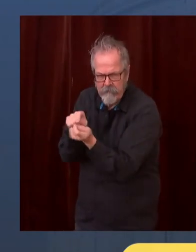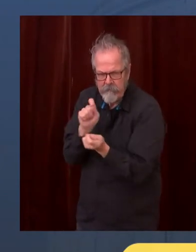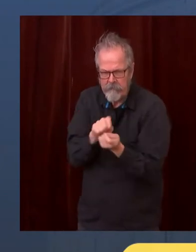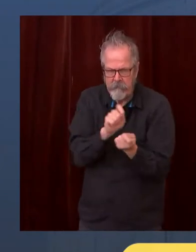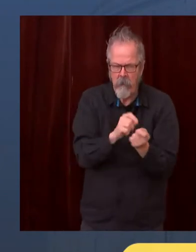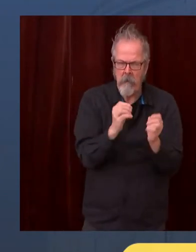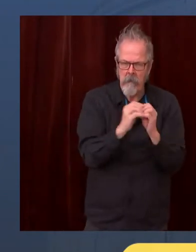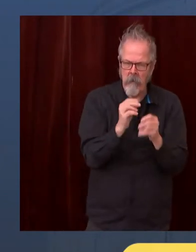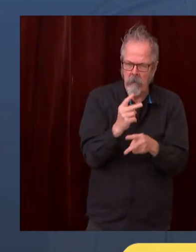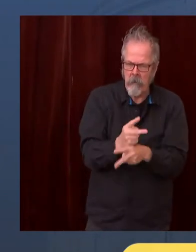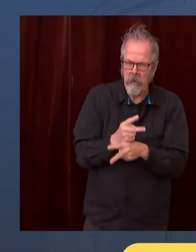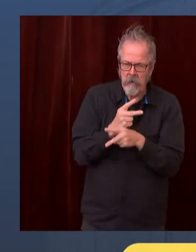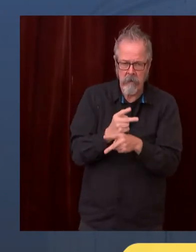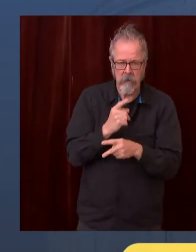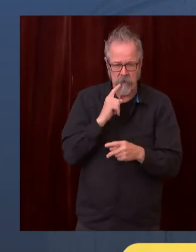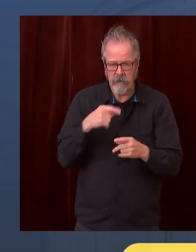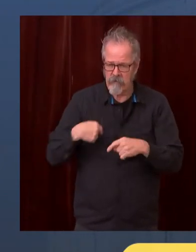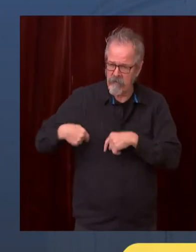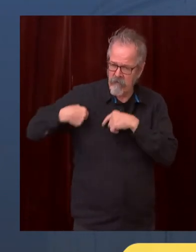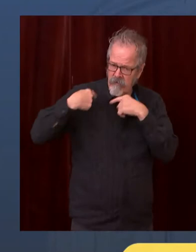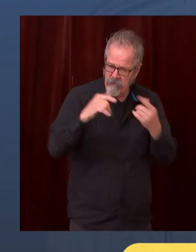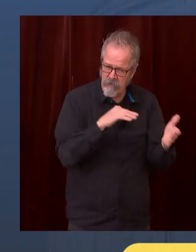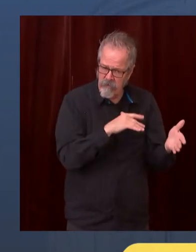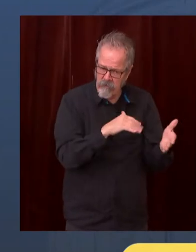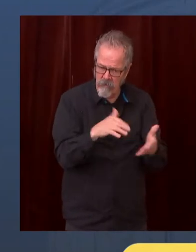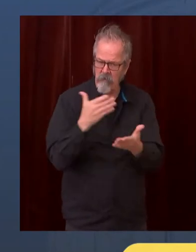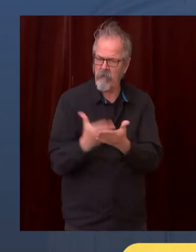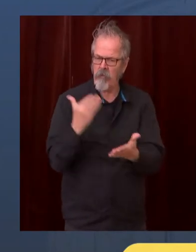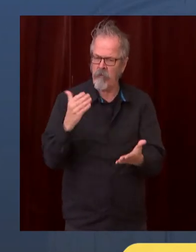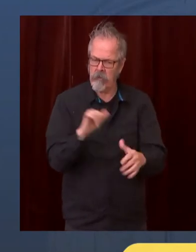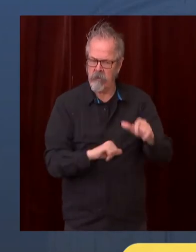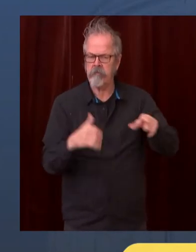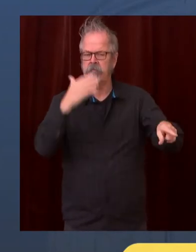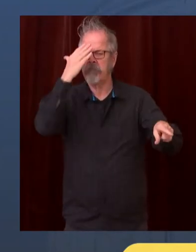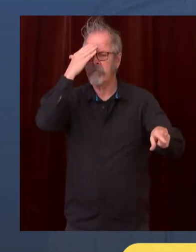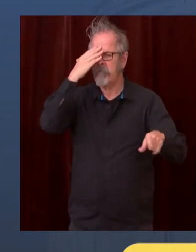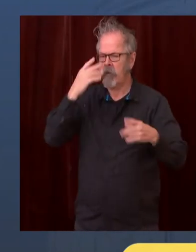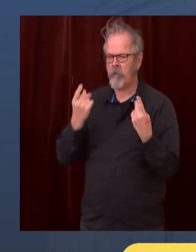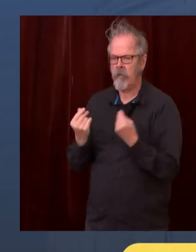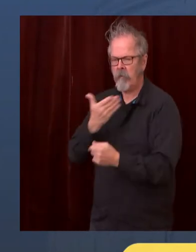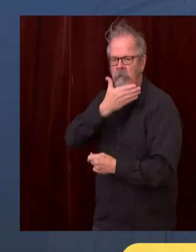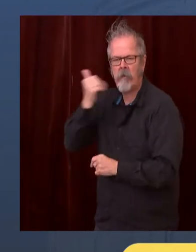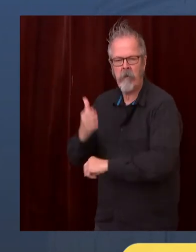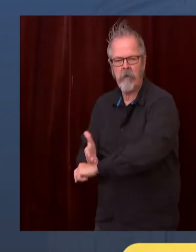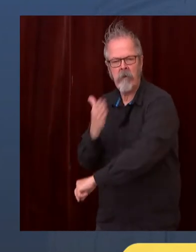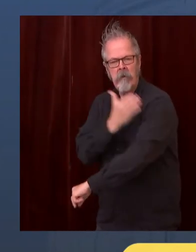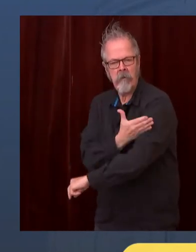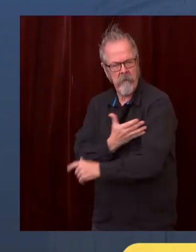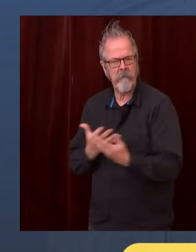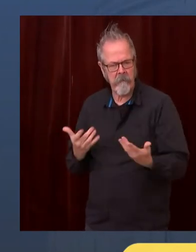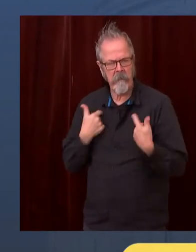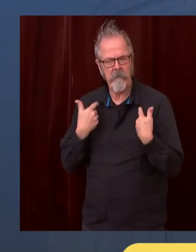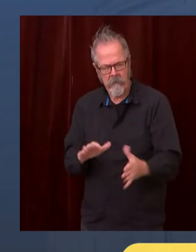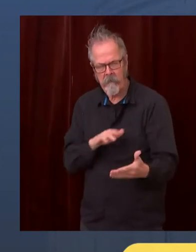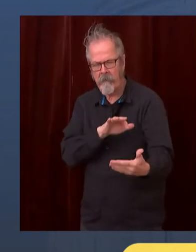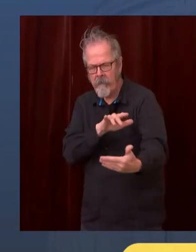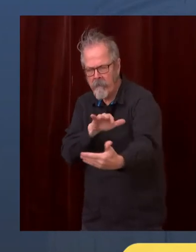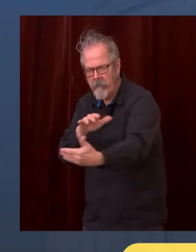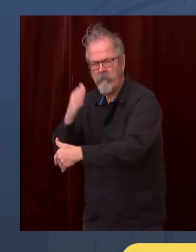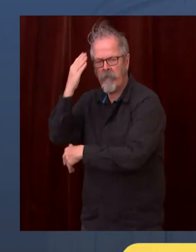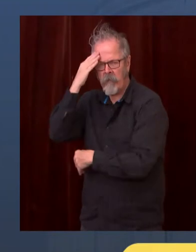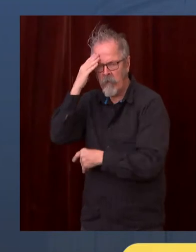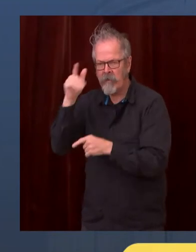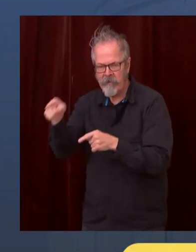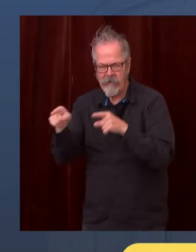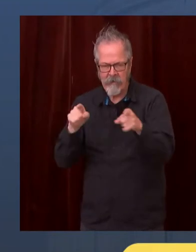in helping us think through and target these restrictions in a way that makes sense. But